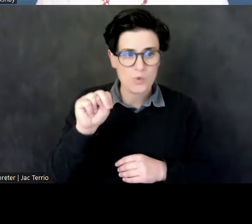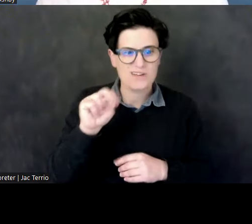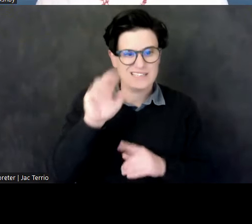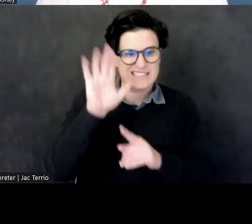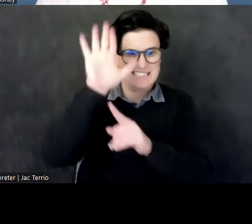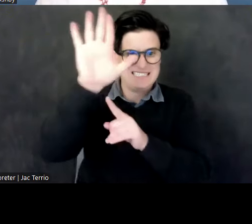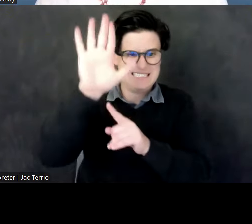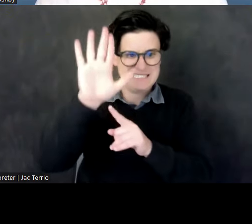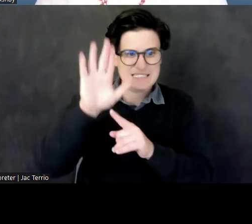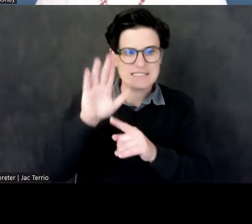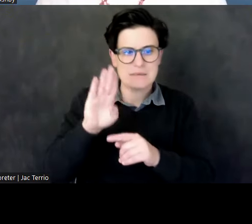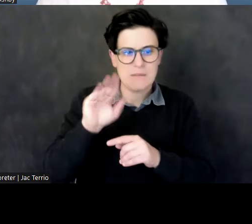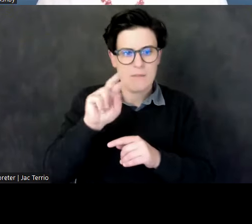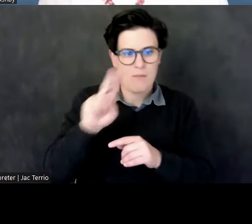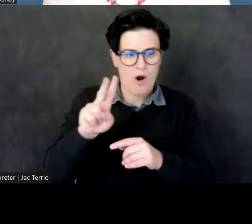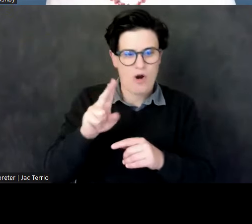stand.